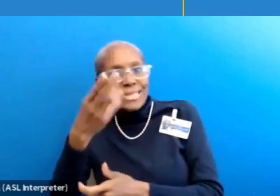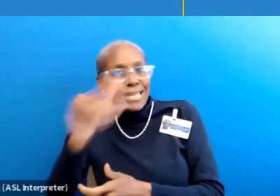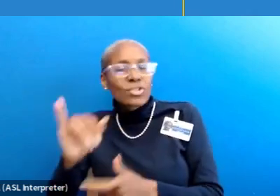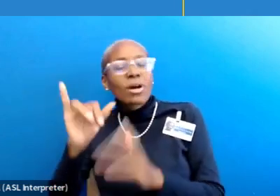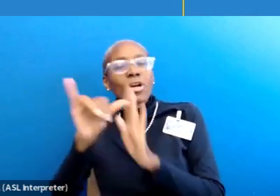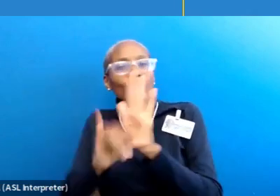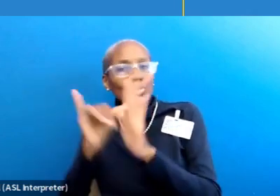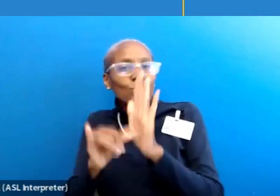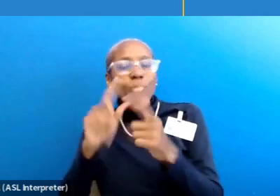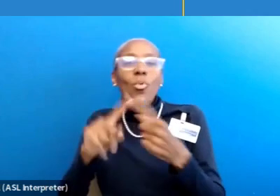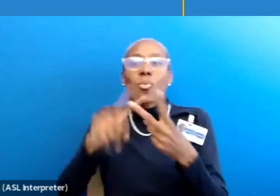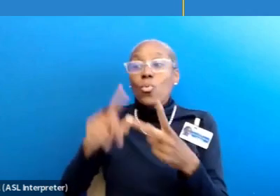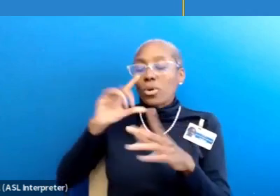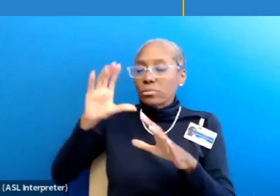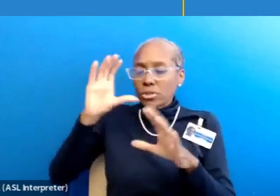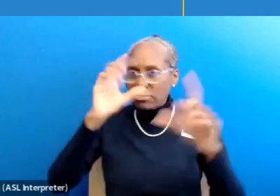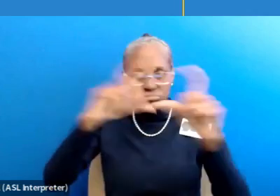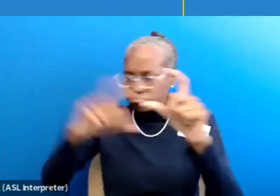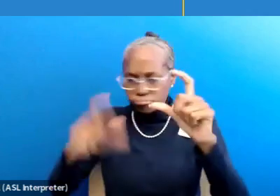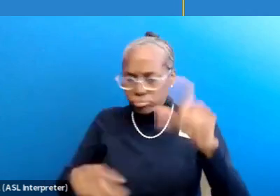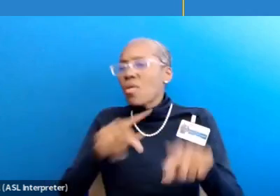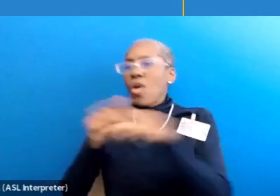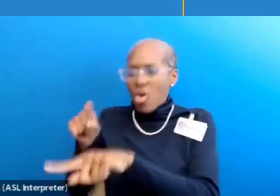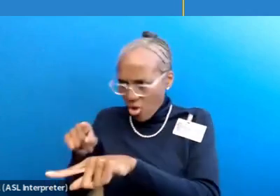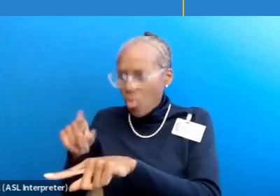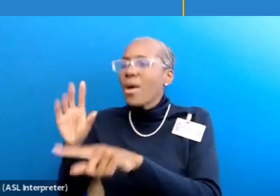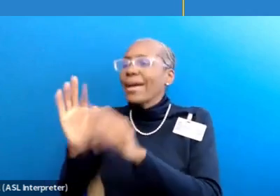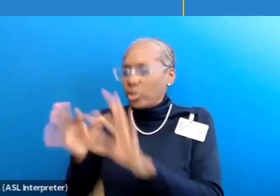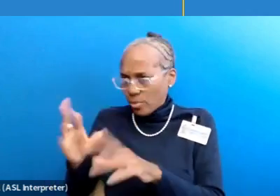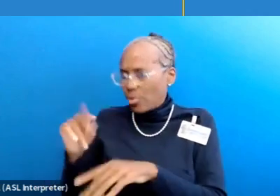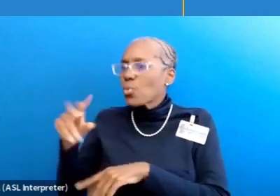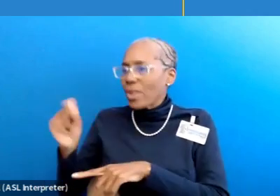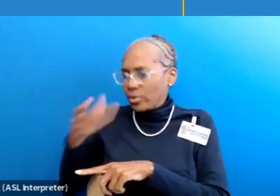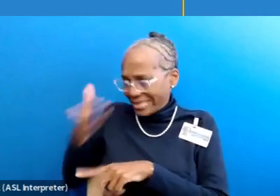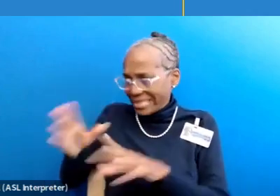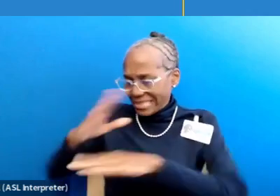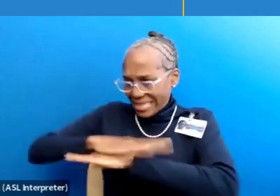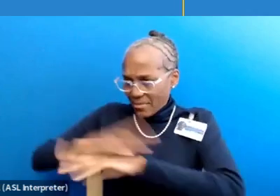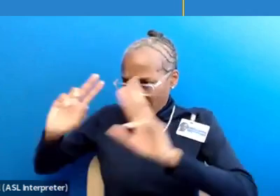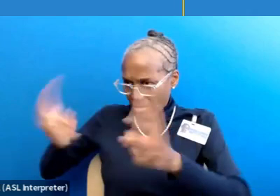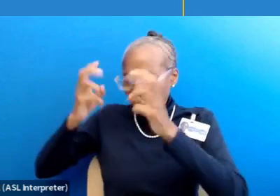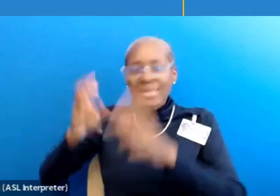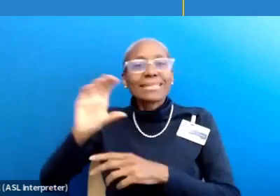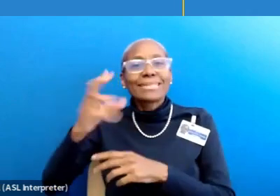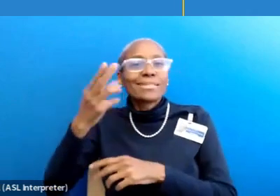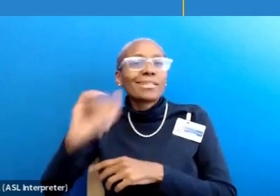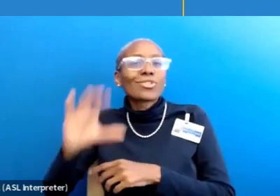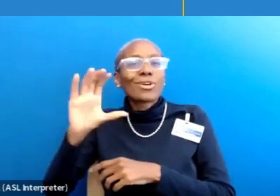Critical Incidents Repository and the Virtual Interpreter Rounds pages at cchicertification.org.